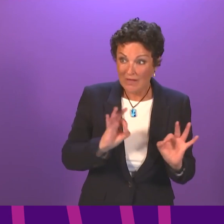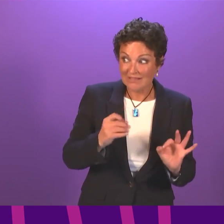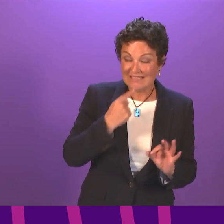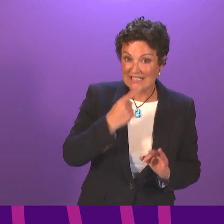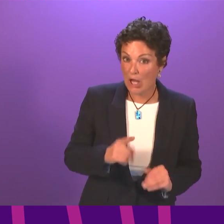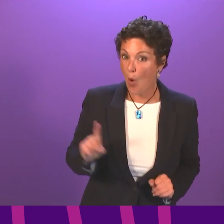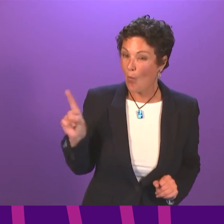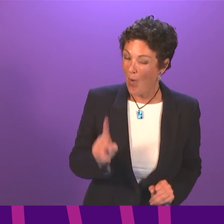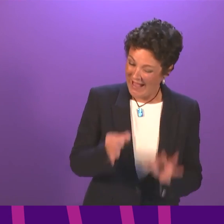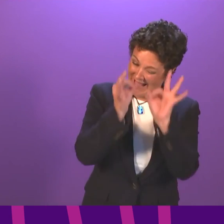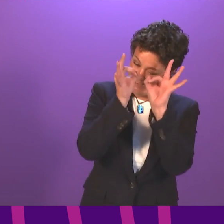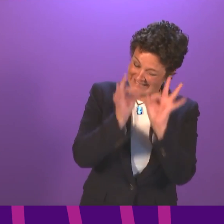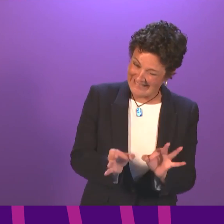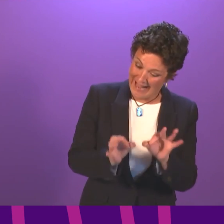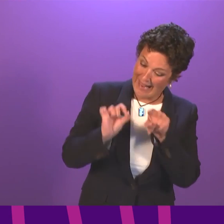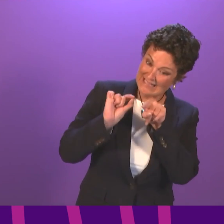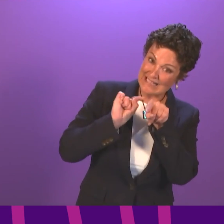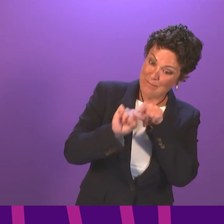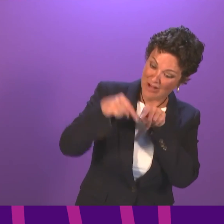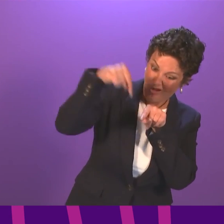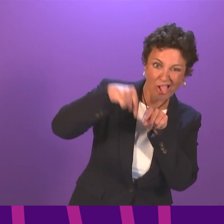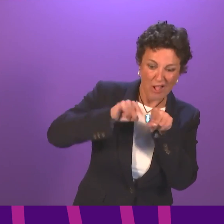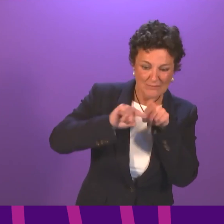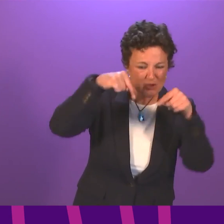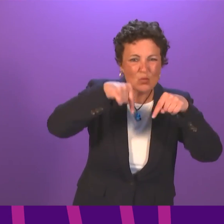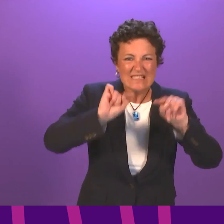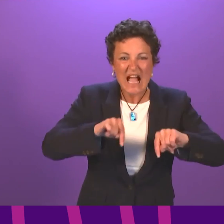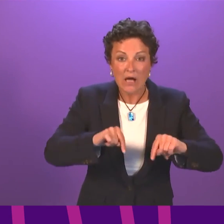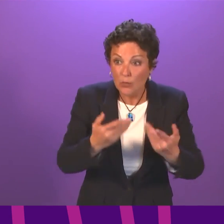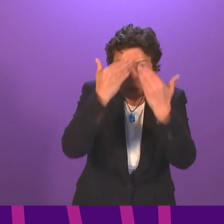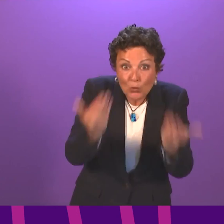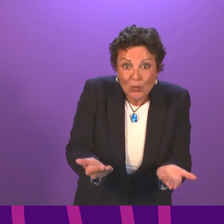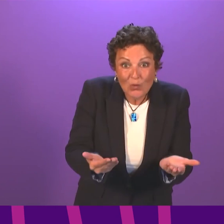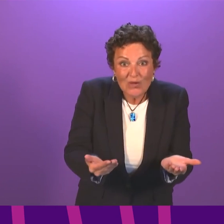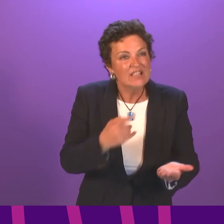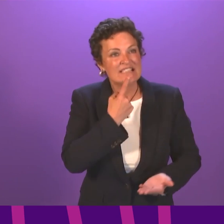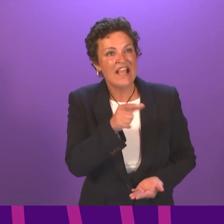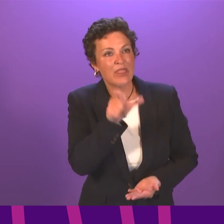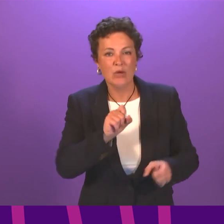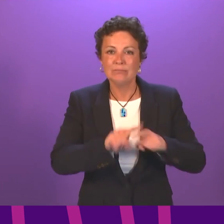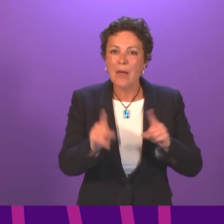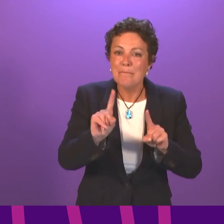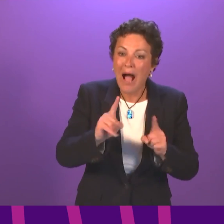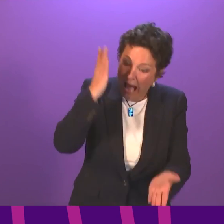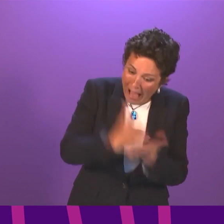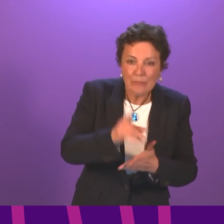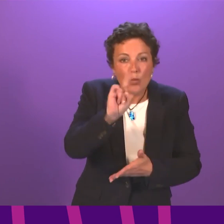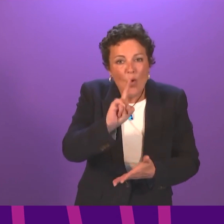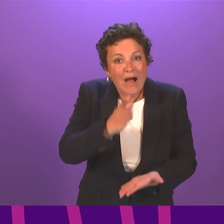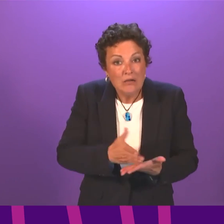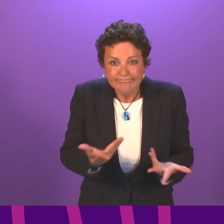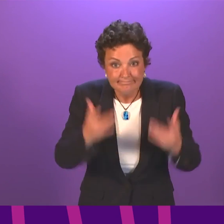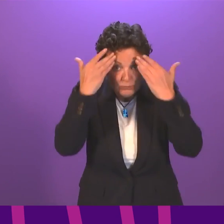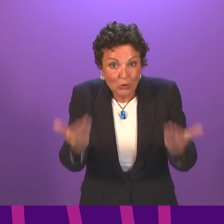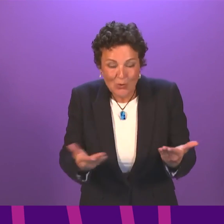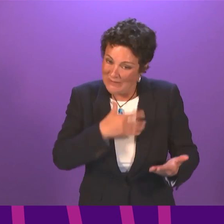specialisms are needed in a specialist clinic. Because we have to do the research, we have to learn more about this condition before we can go